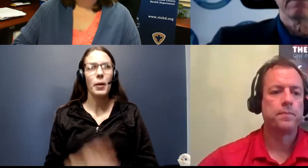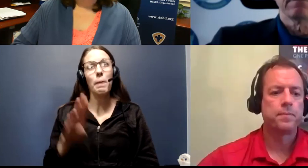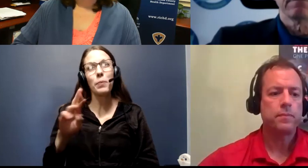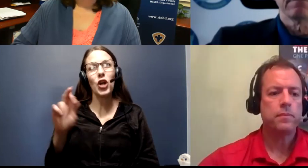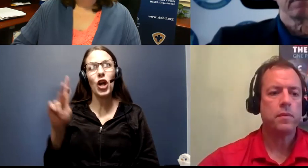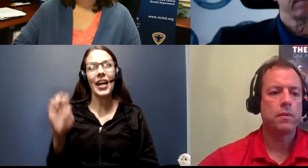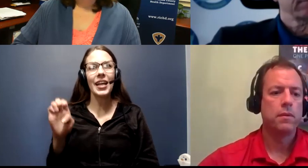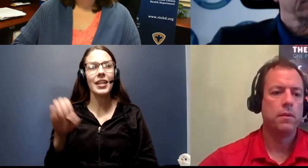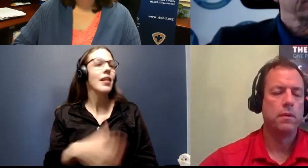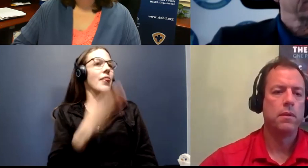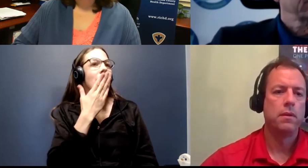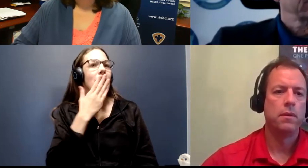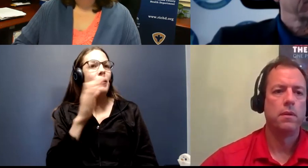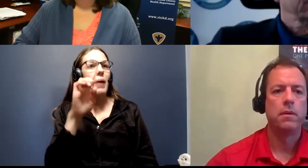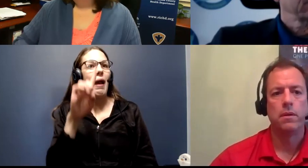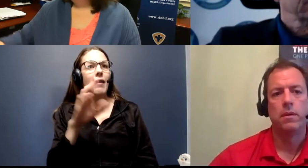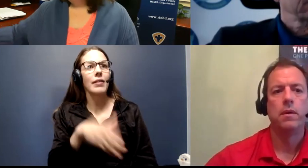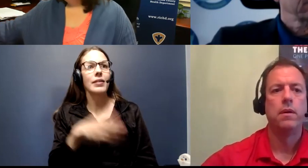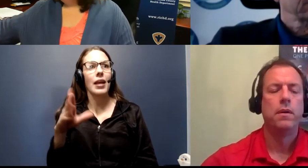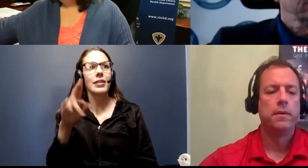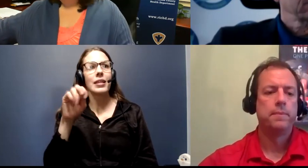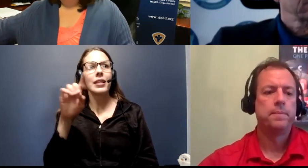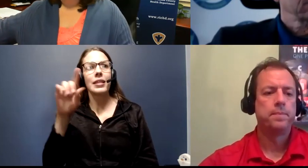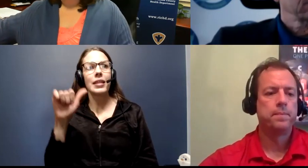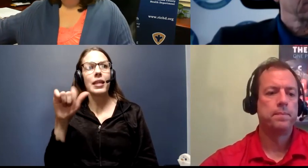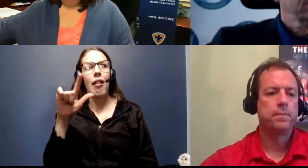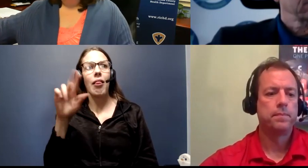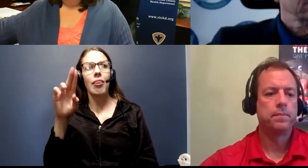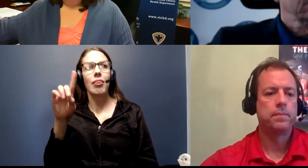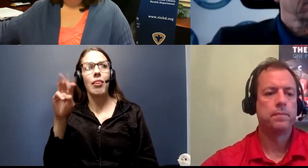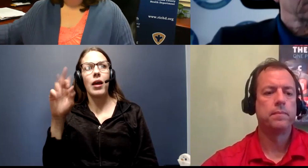Thank you, Ed. Next, we'll hear from Nita Ludwig with Rock Island County Health Department.